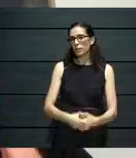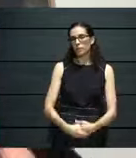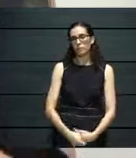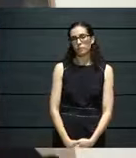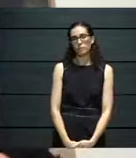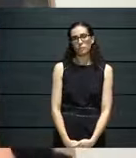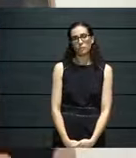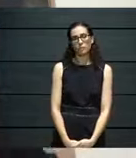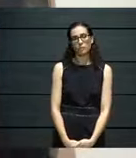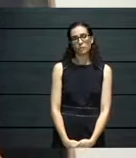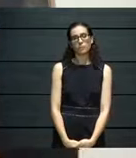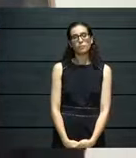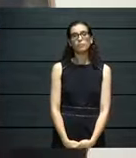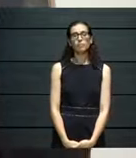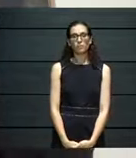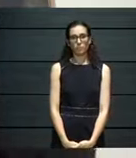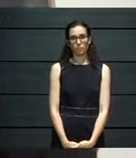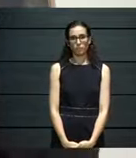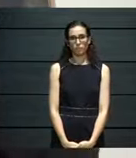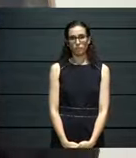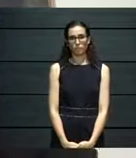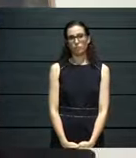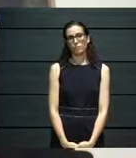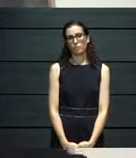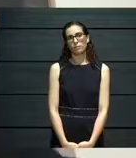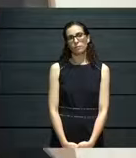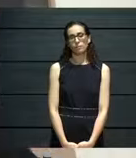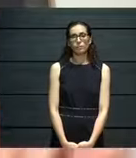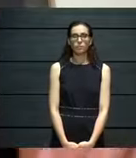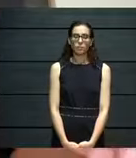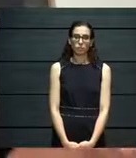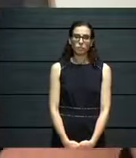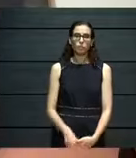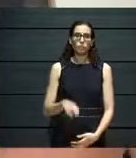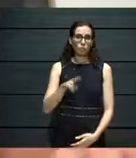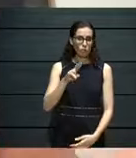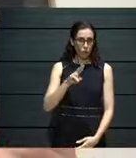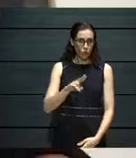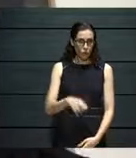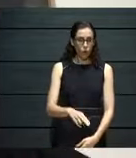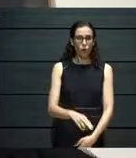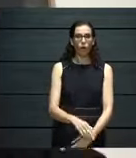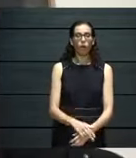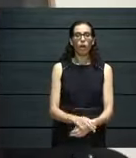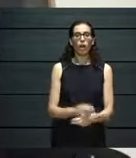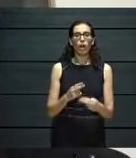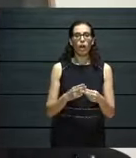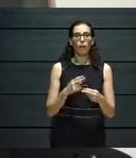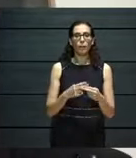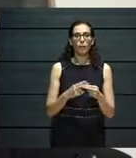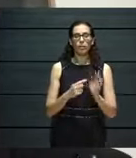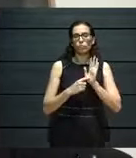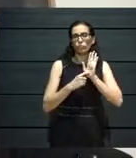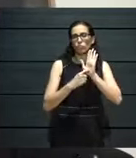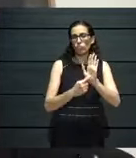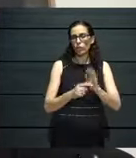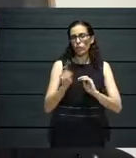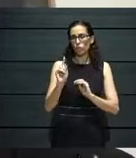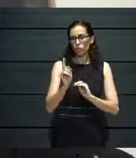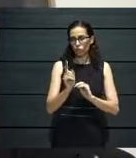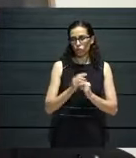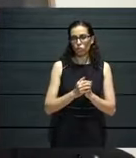Side by side with that, we also kicked off another aspect of Blitz, which